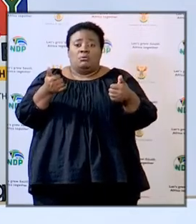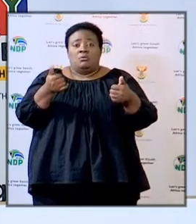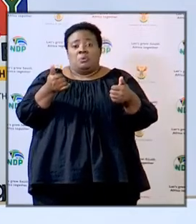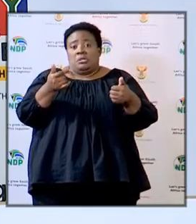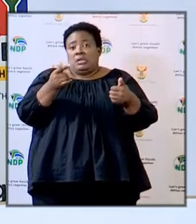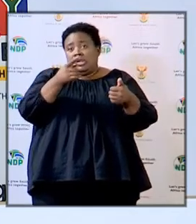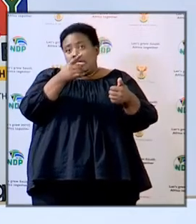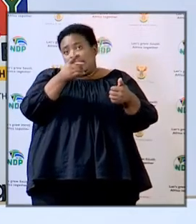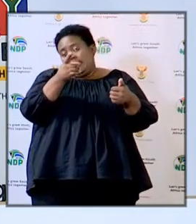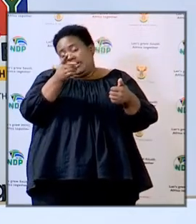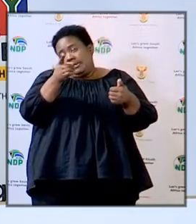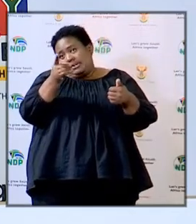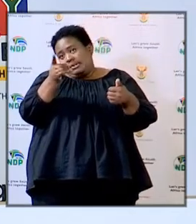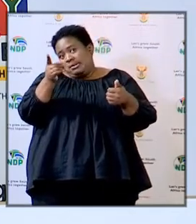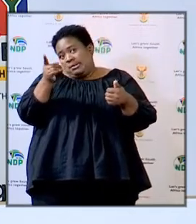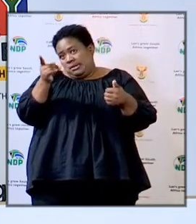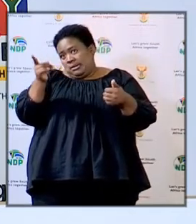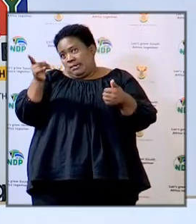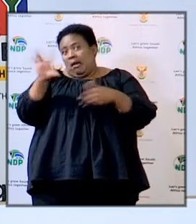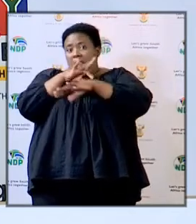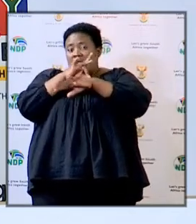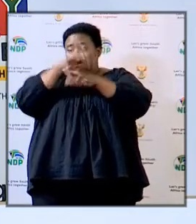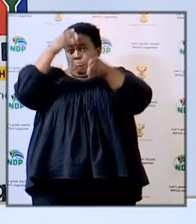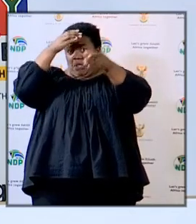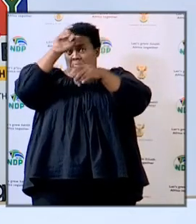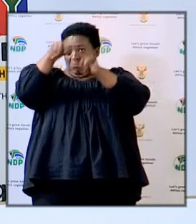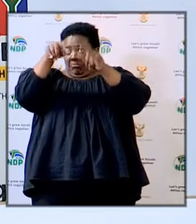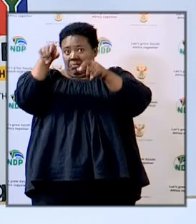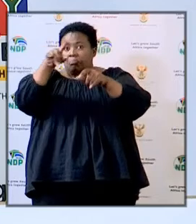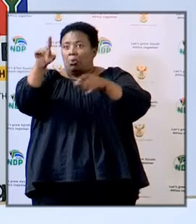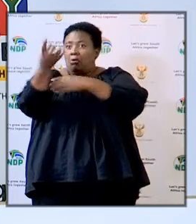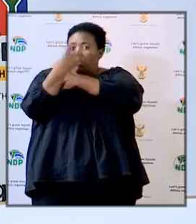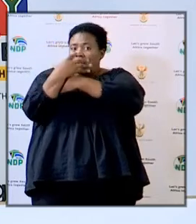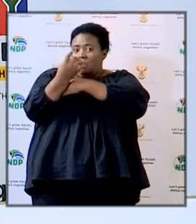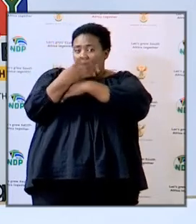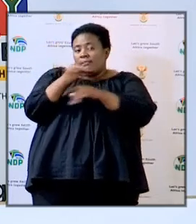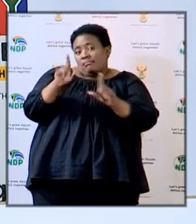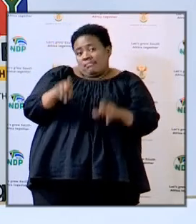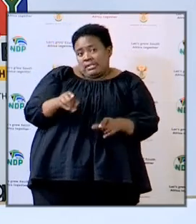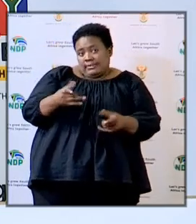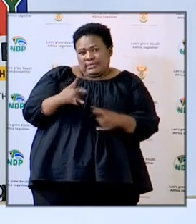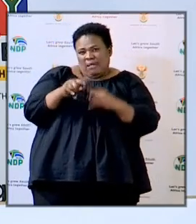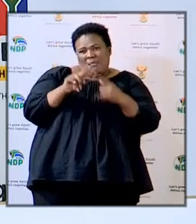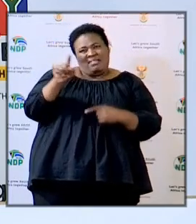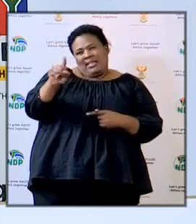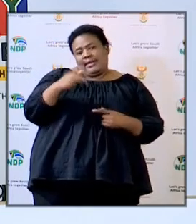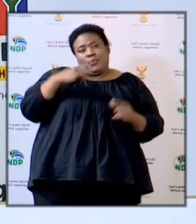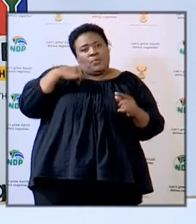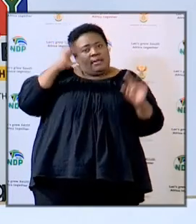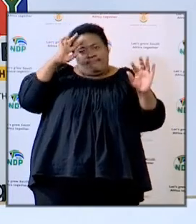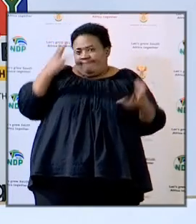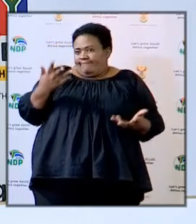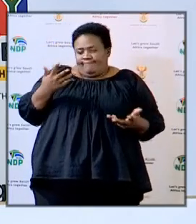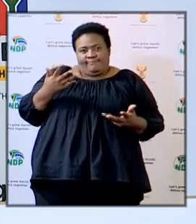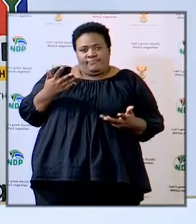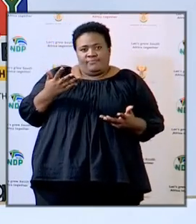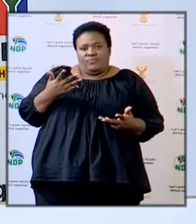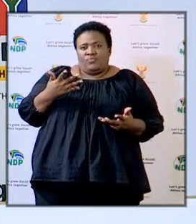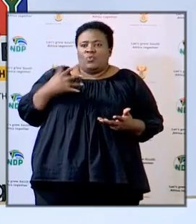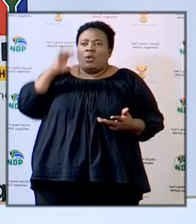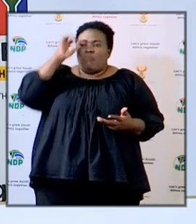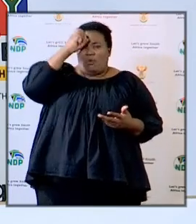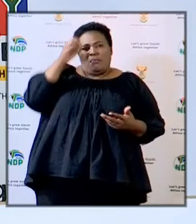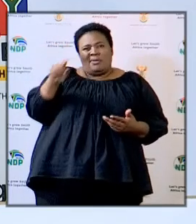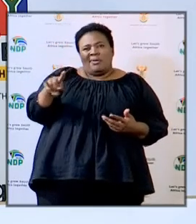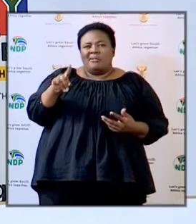advice from medical experts so we're not aware of this